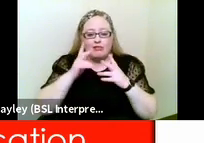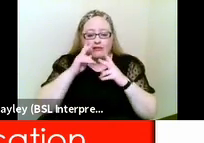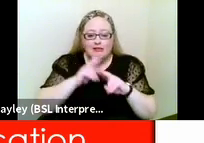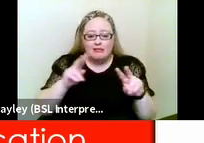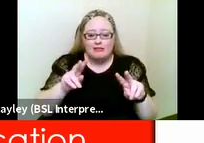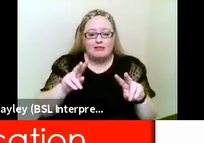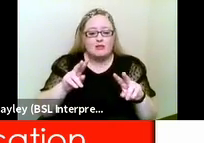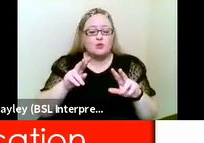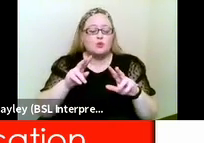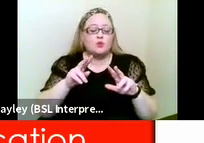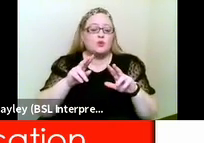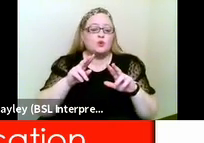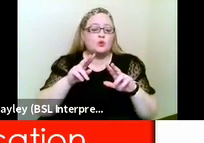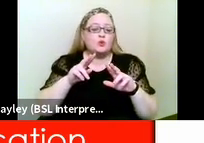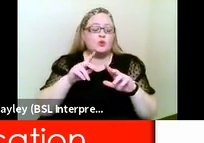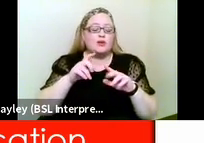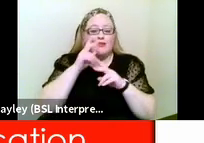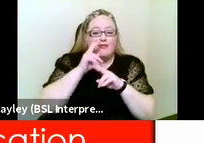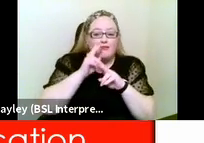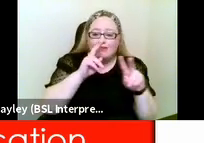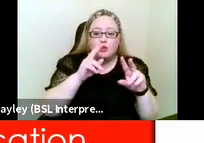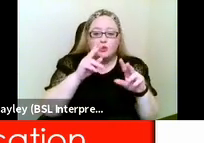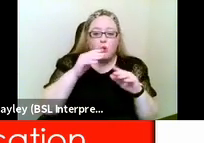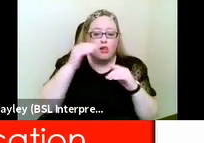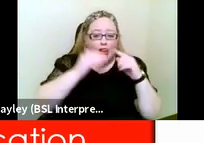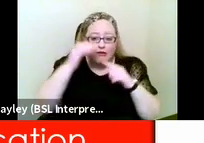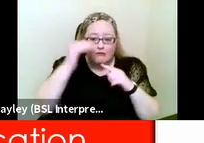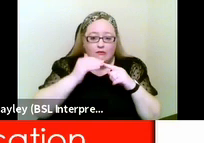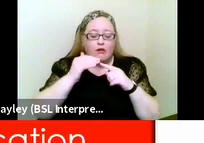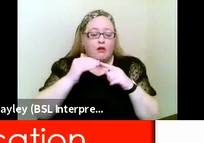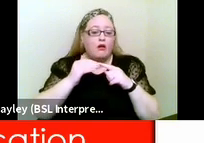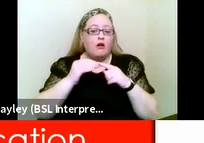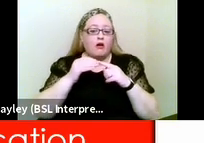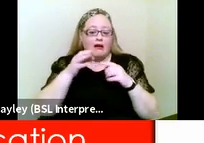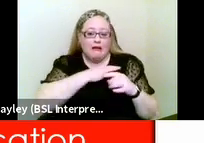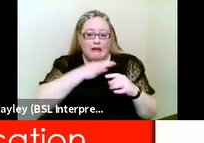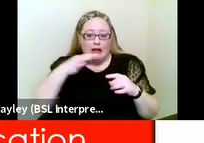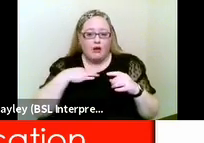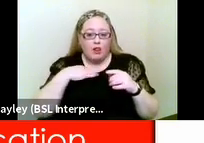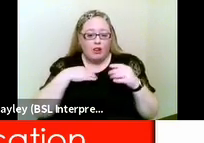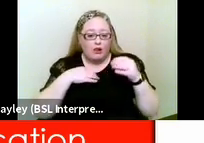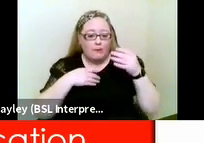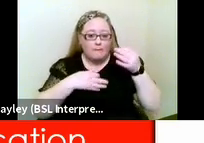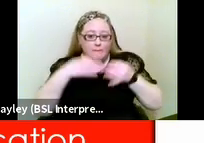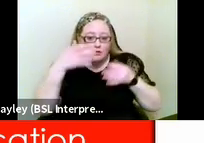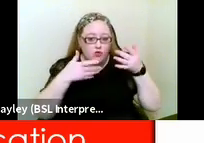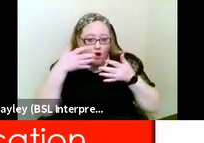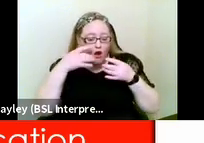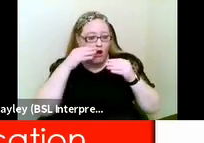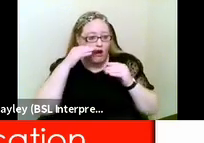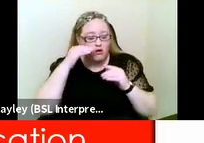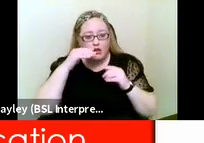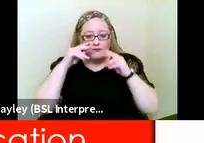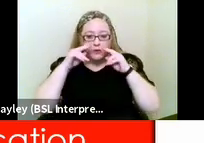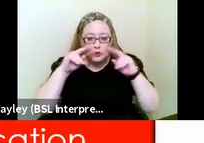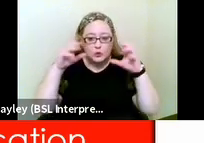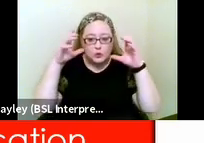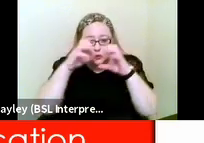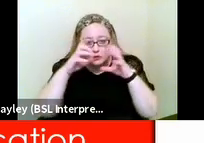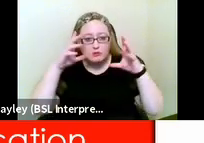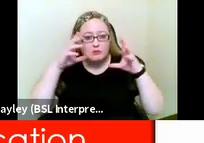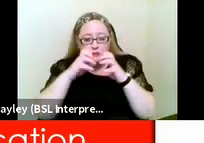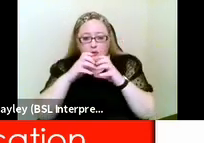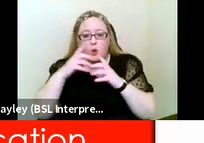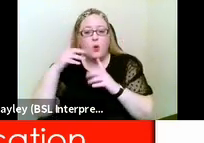acuity no reference to clinical measures your vision has to be this poor or no mention of